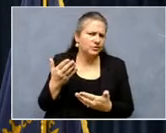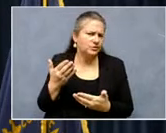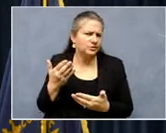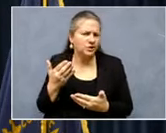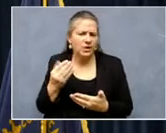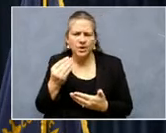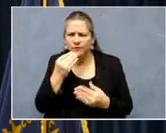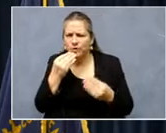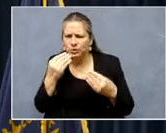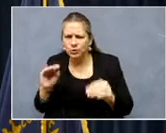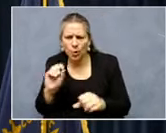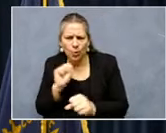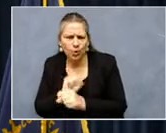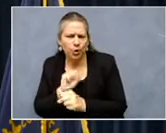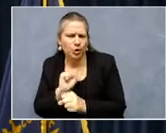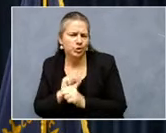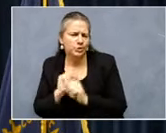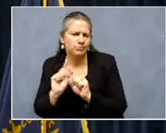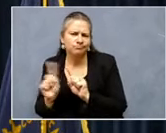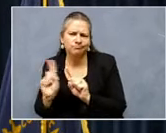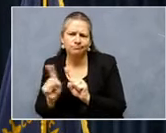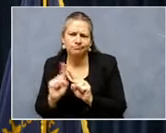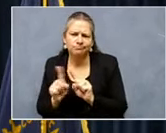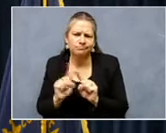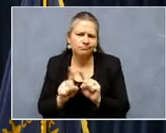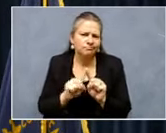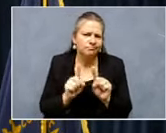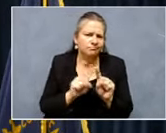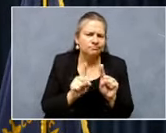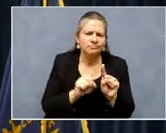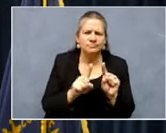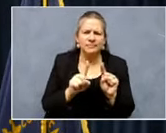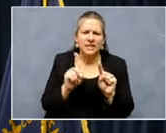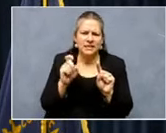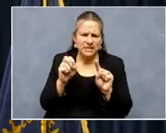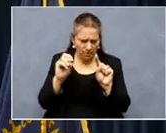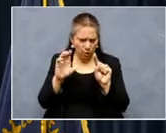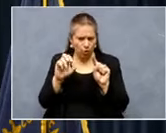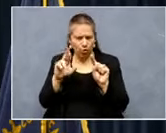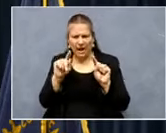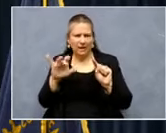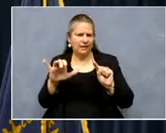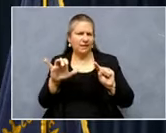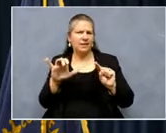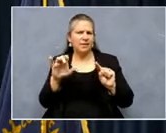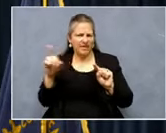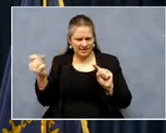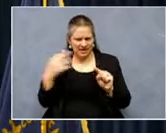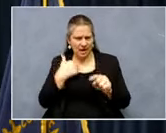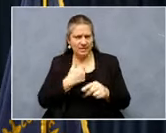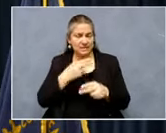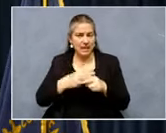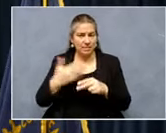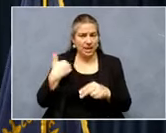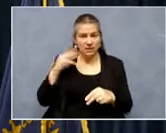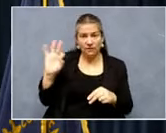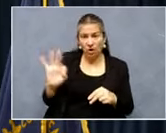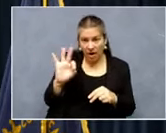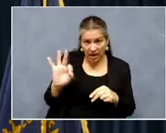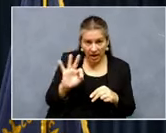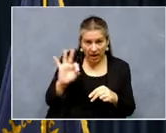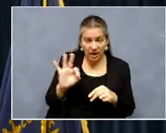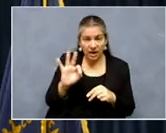Um, uh, the, the Democratic caucus in the house and the Senate sent us names on Friday. Um, the